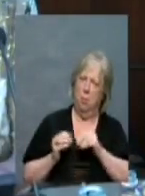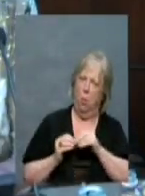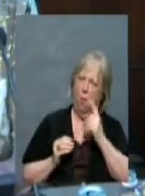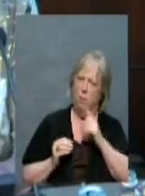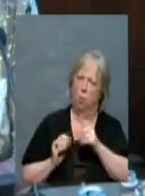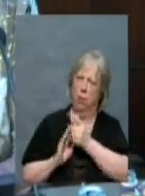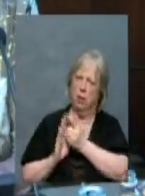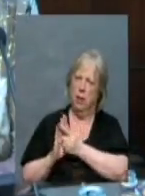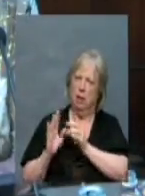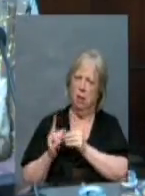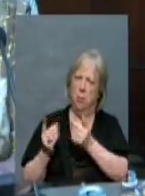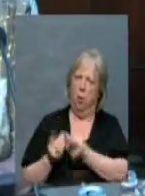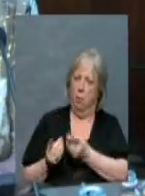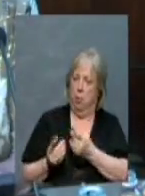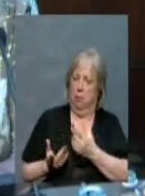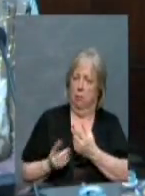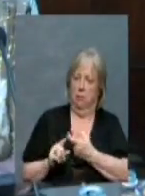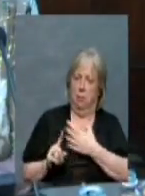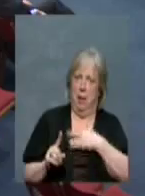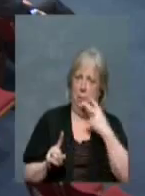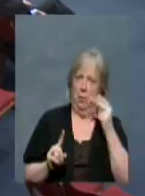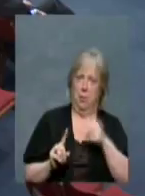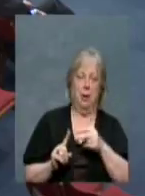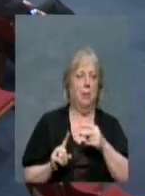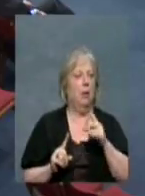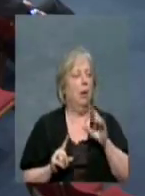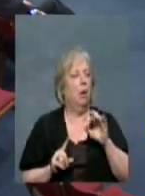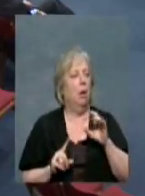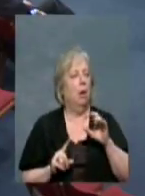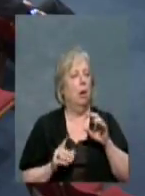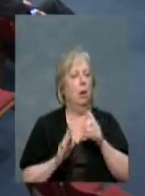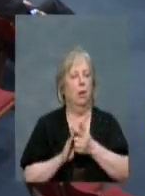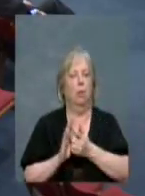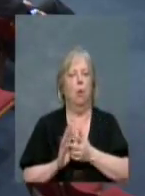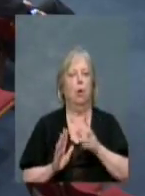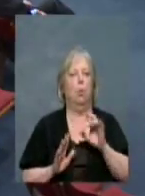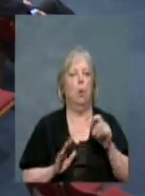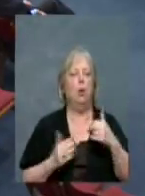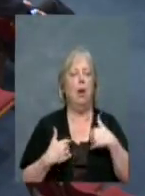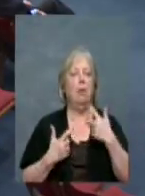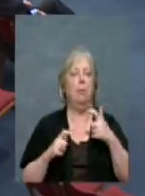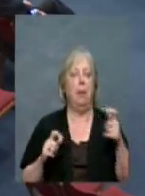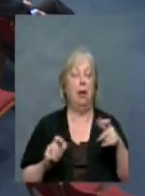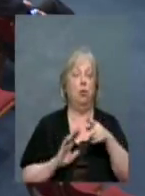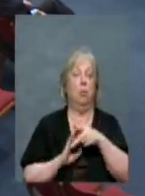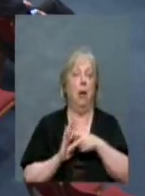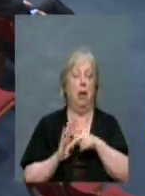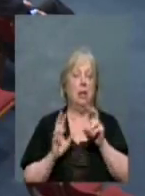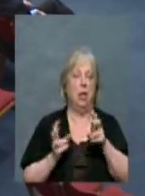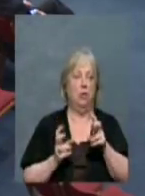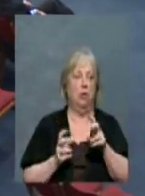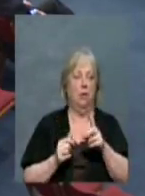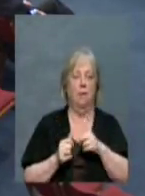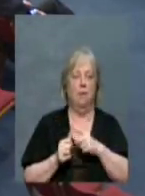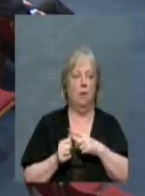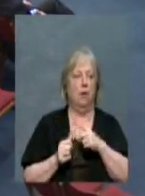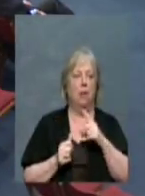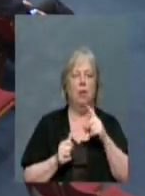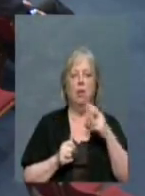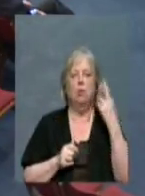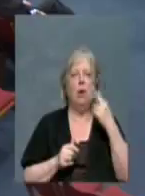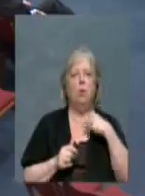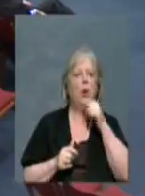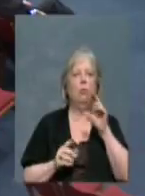matter, the way I see it. You also have a major policy issue there. First off, the reason we don't just give them a ticket